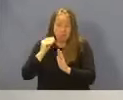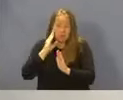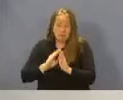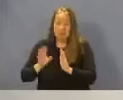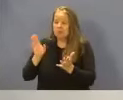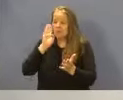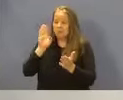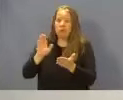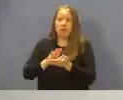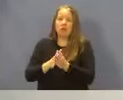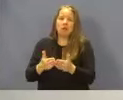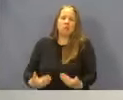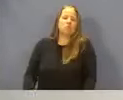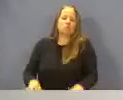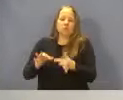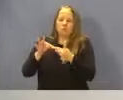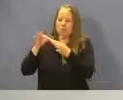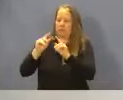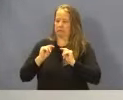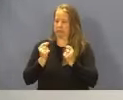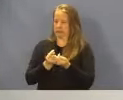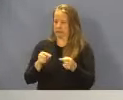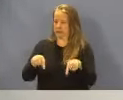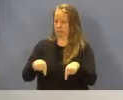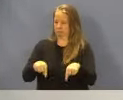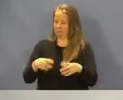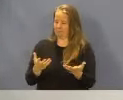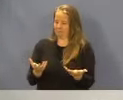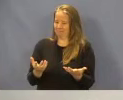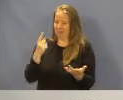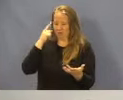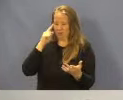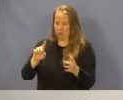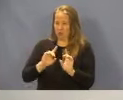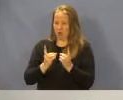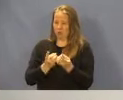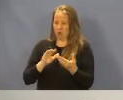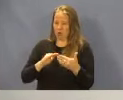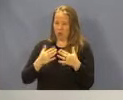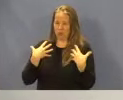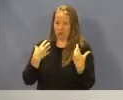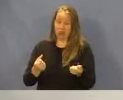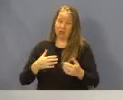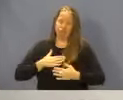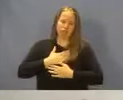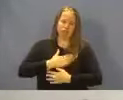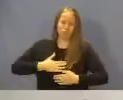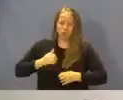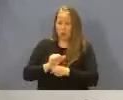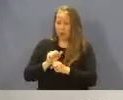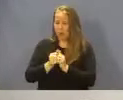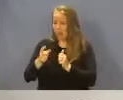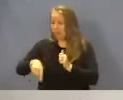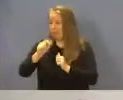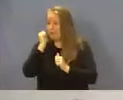as it makes for a very unique team here at your Department of Community Health, and it's a joy to work alongside them every